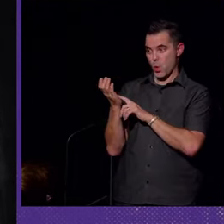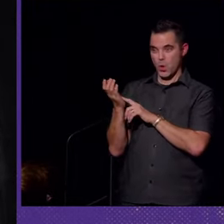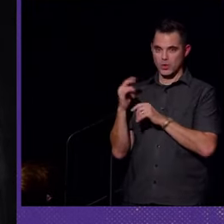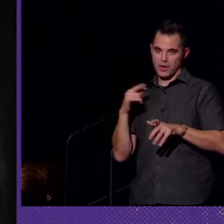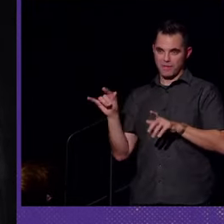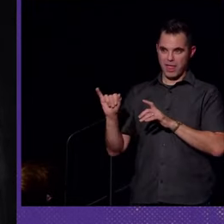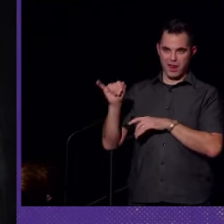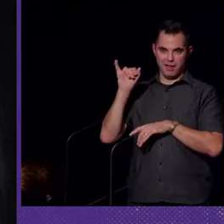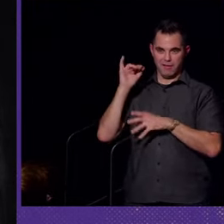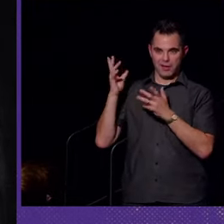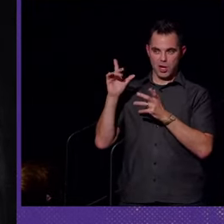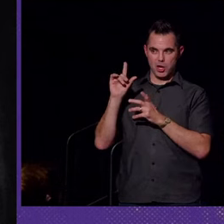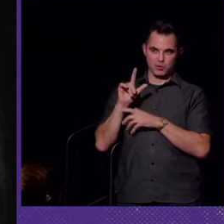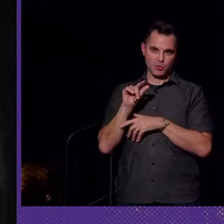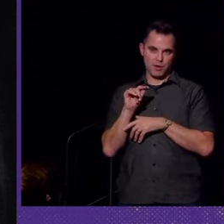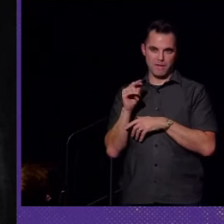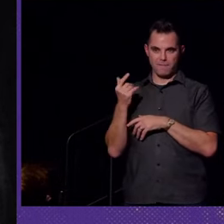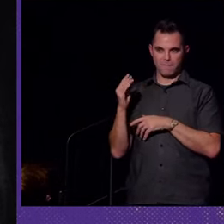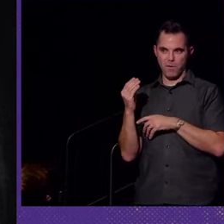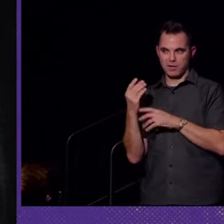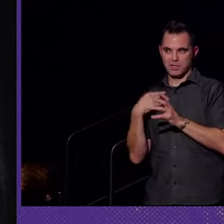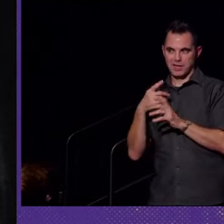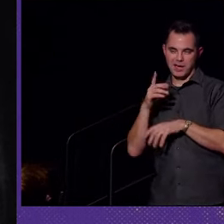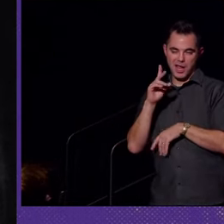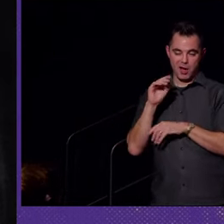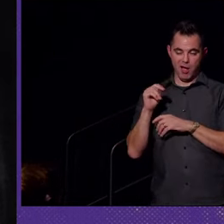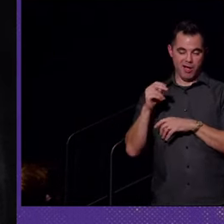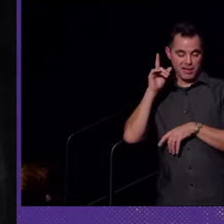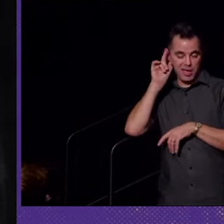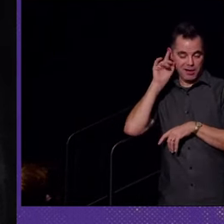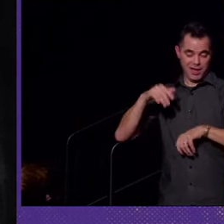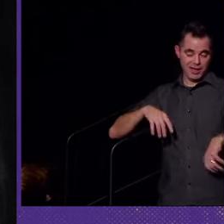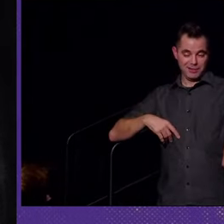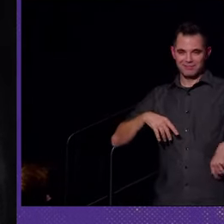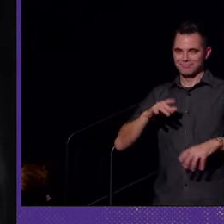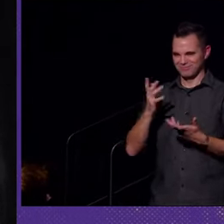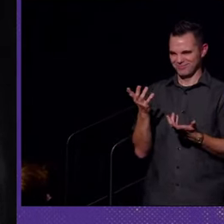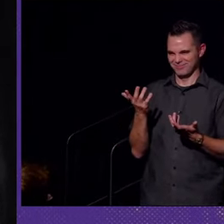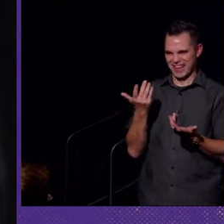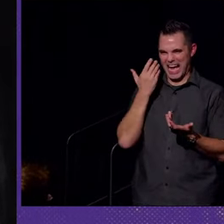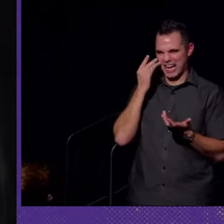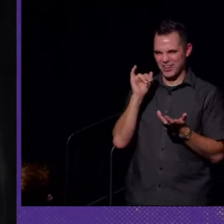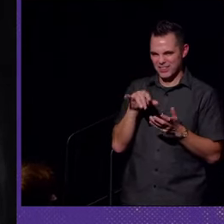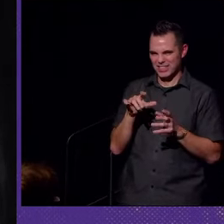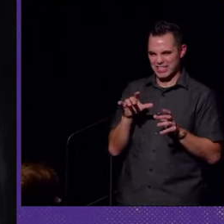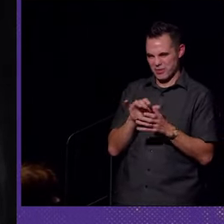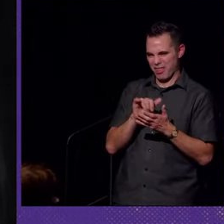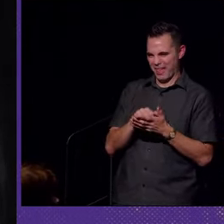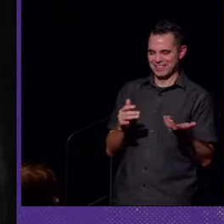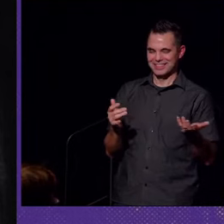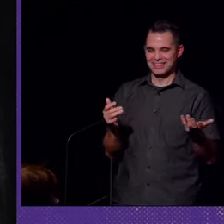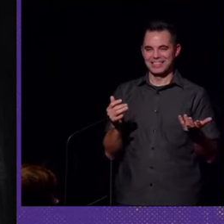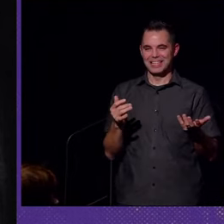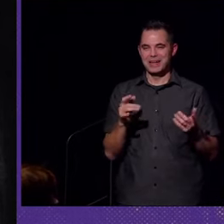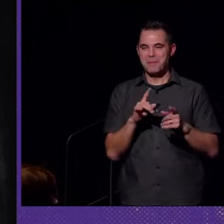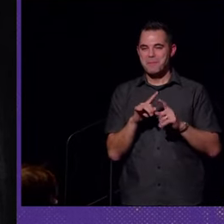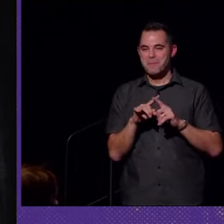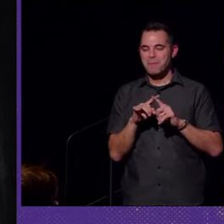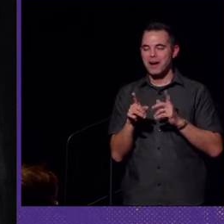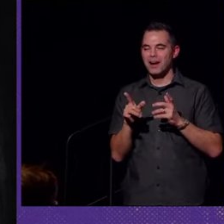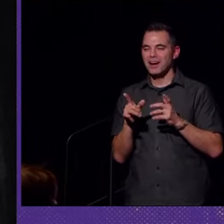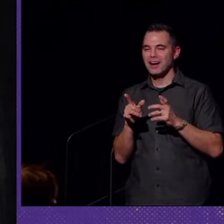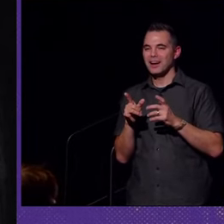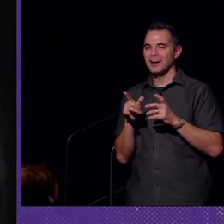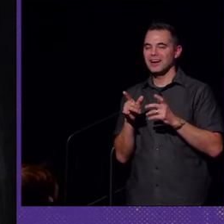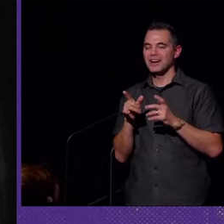you have that 2014 Dawn hearing aid. Like, I don't know if people can do that. But the